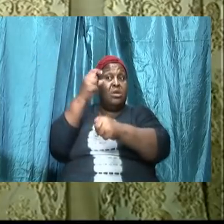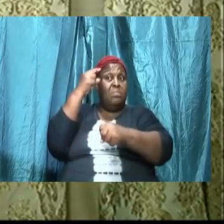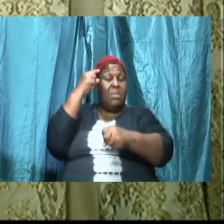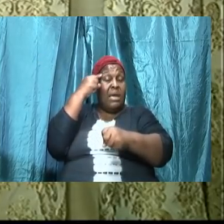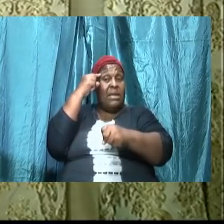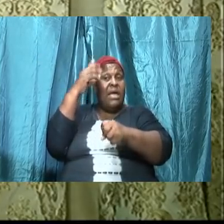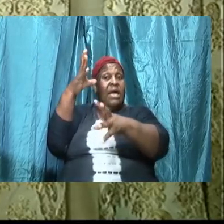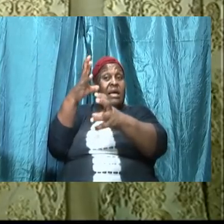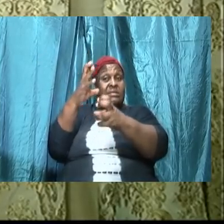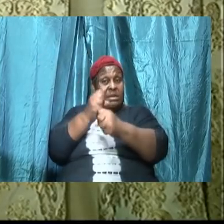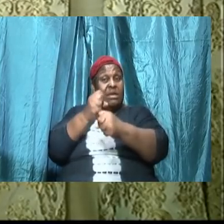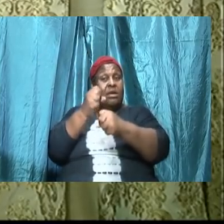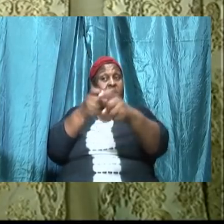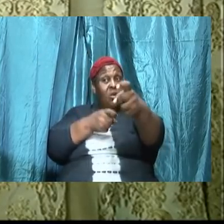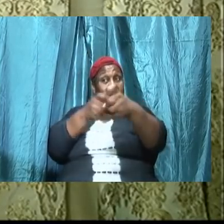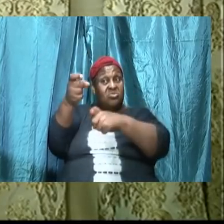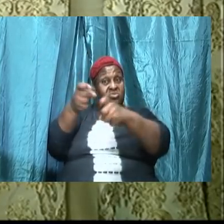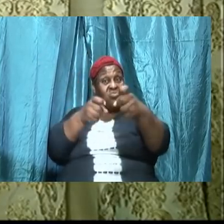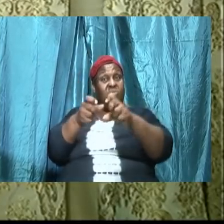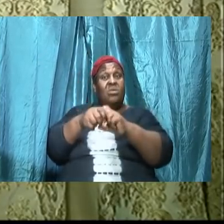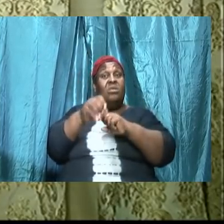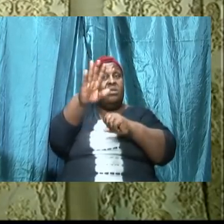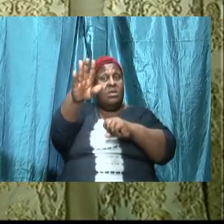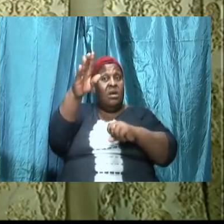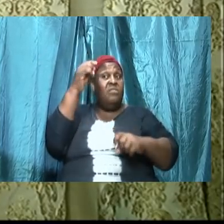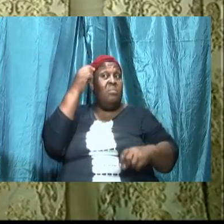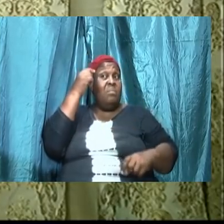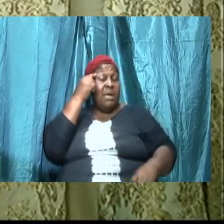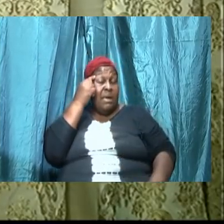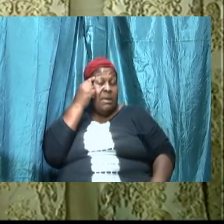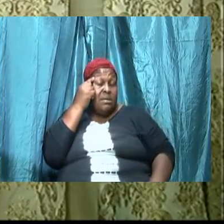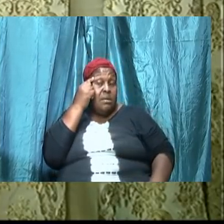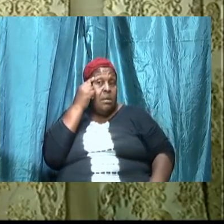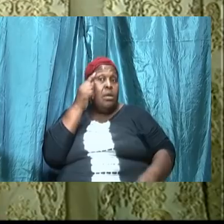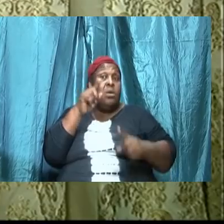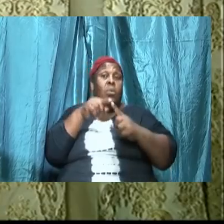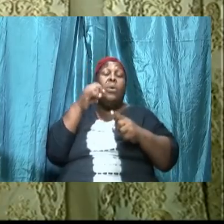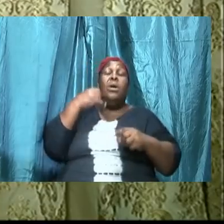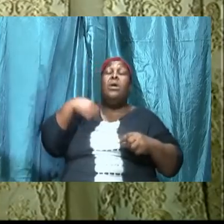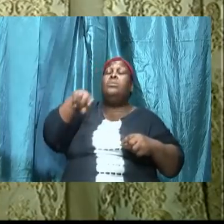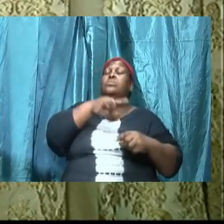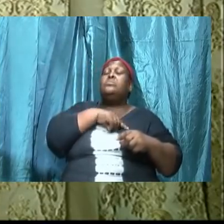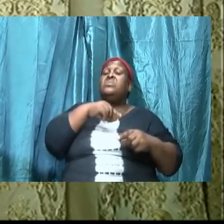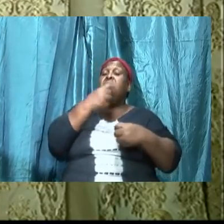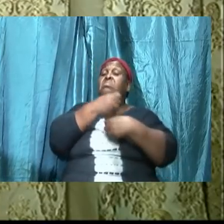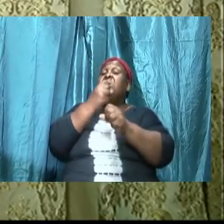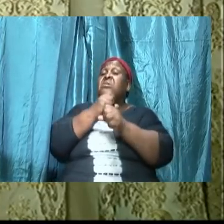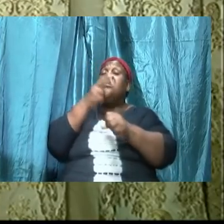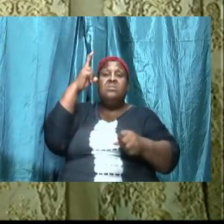to take control of it and when we allow Satan to take control of our minds